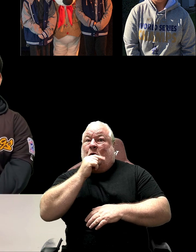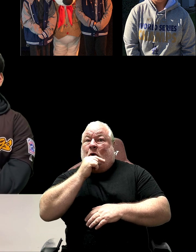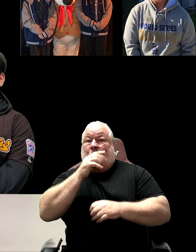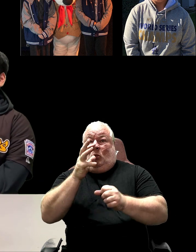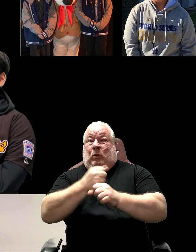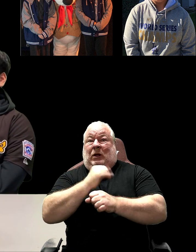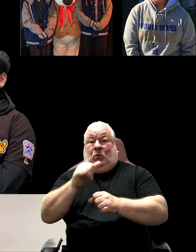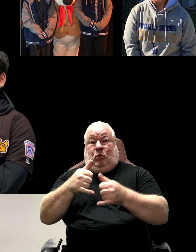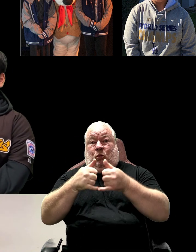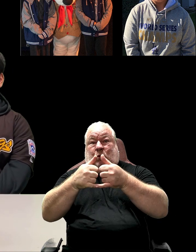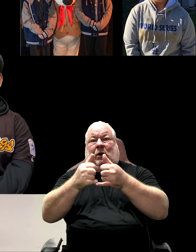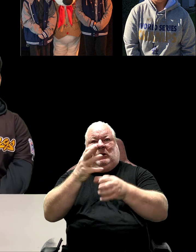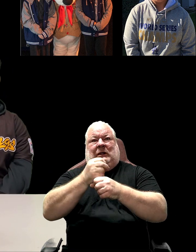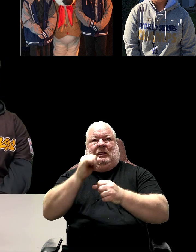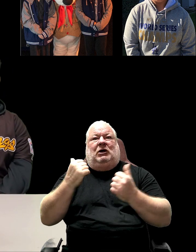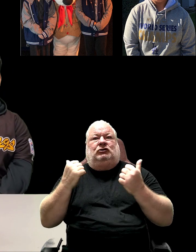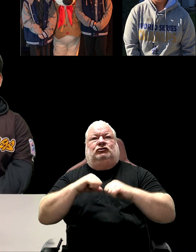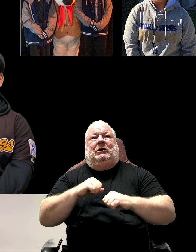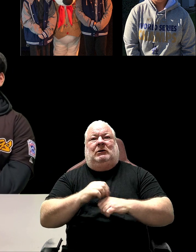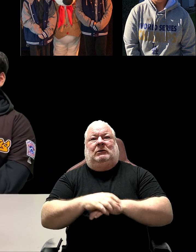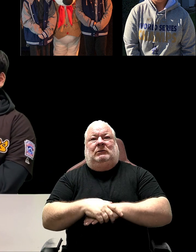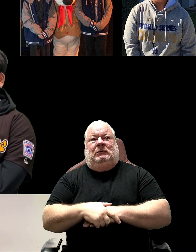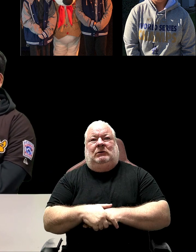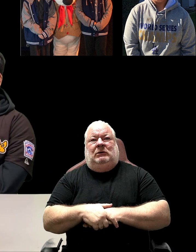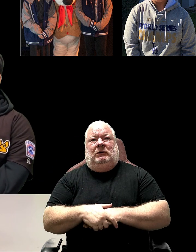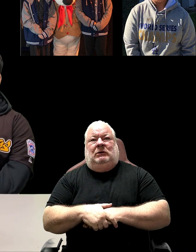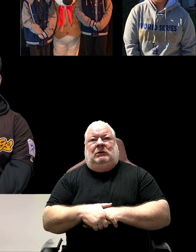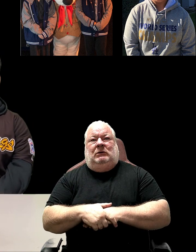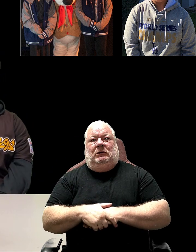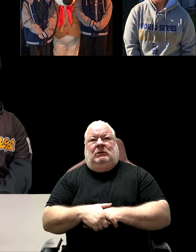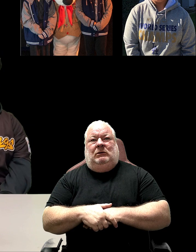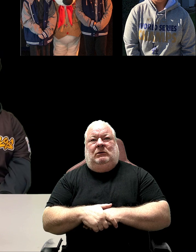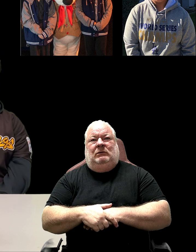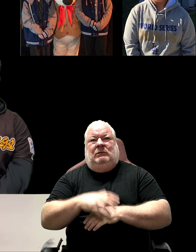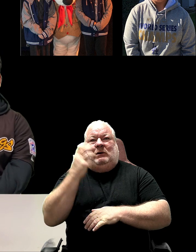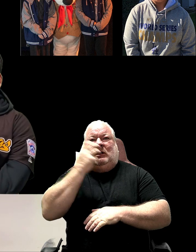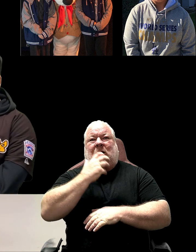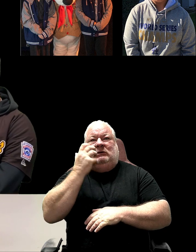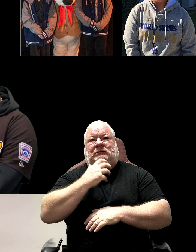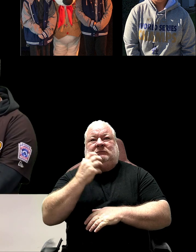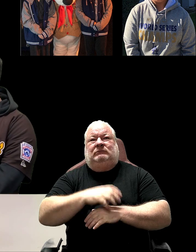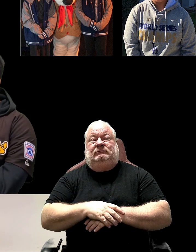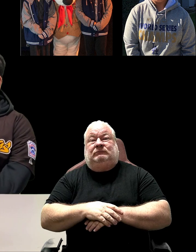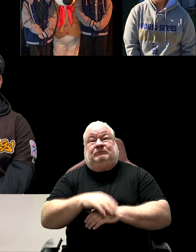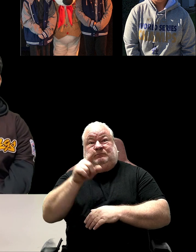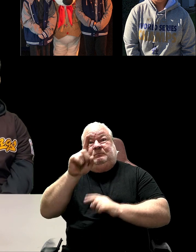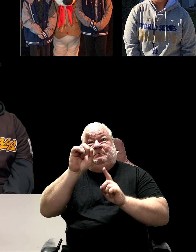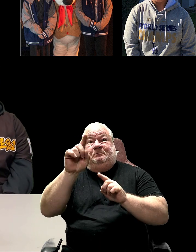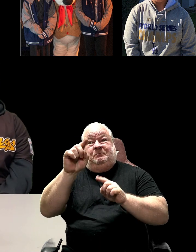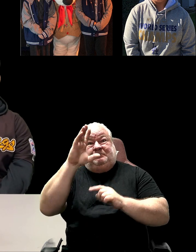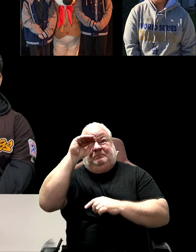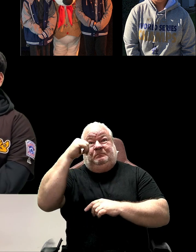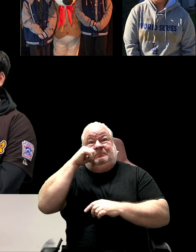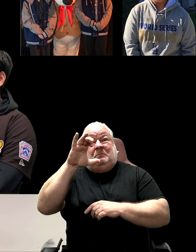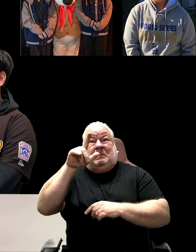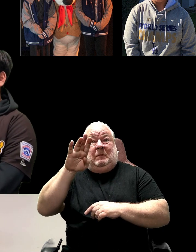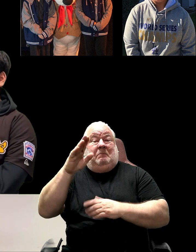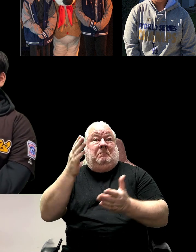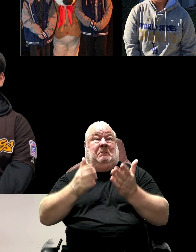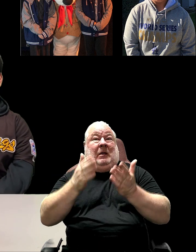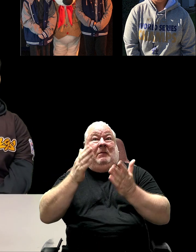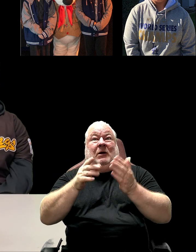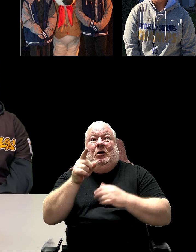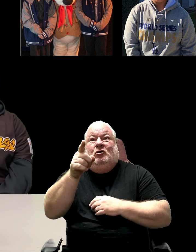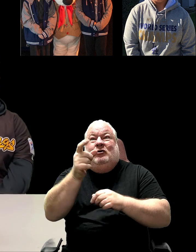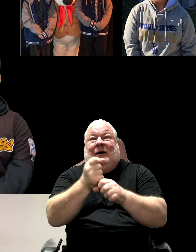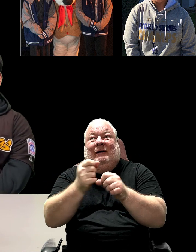recipients get this type of jacket. Very cool. Awesome. So if you go to Boys and Girls Club, maybe it